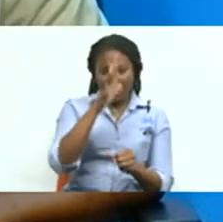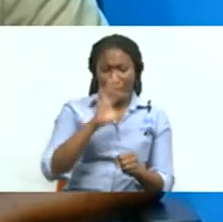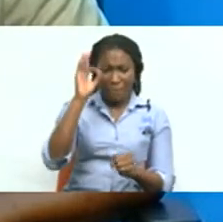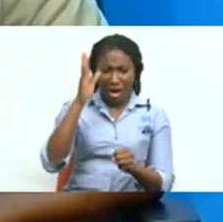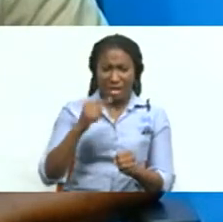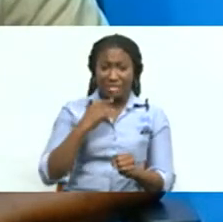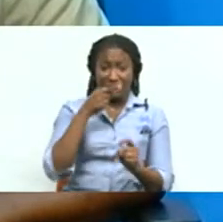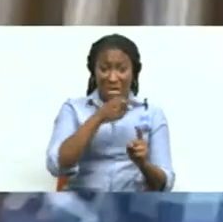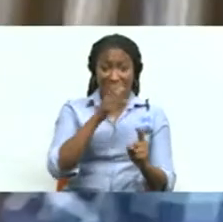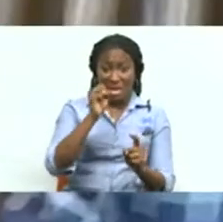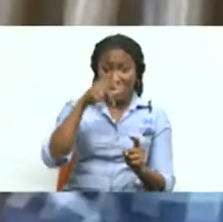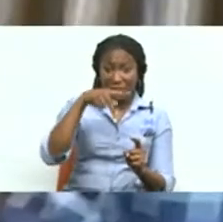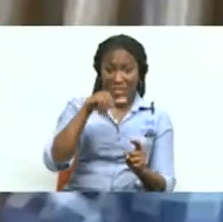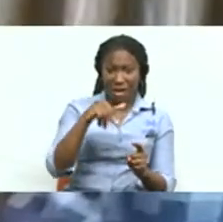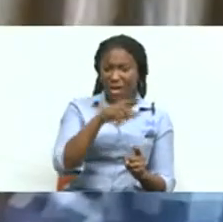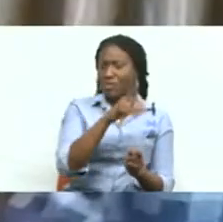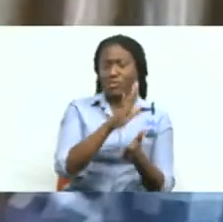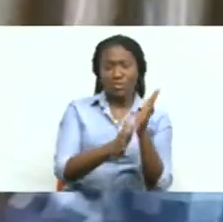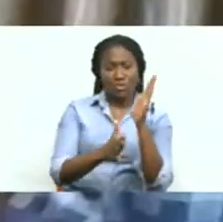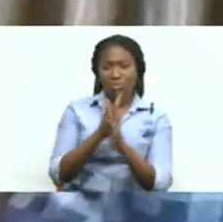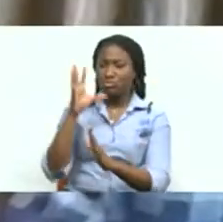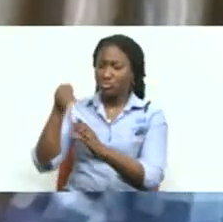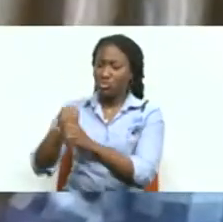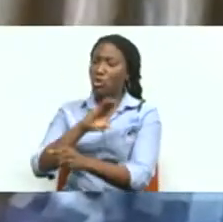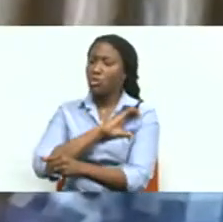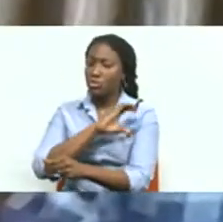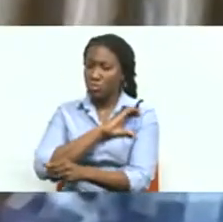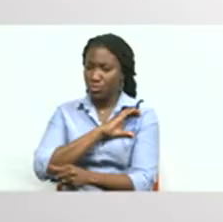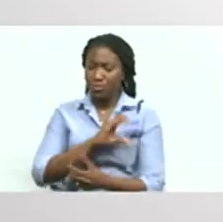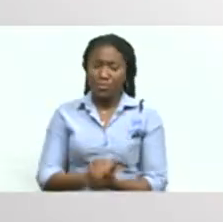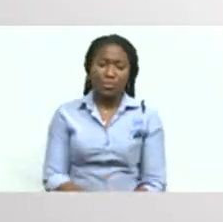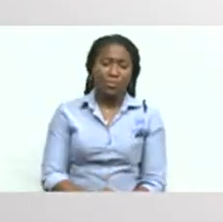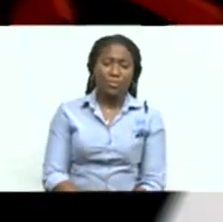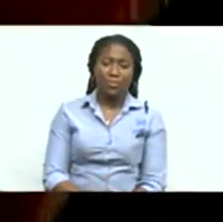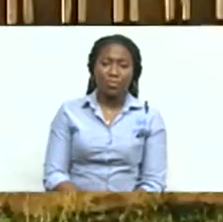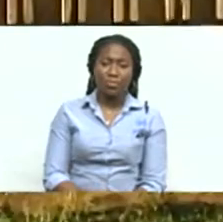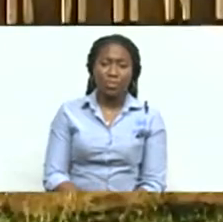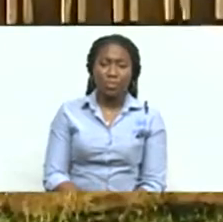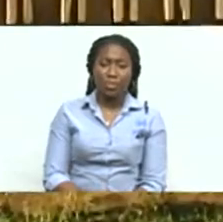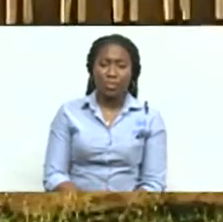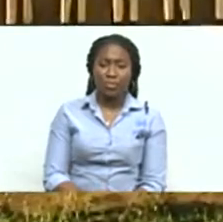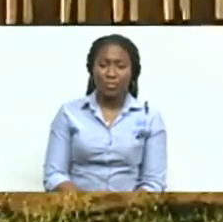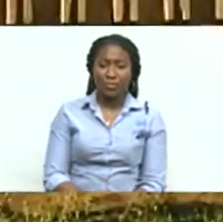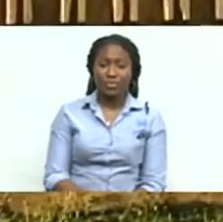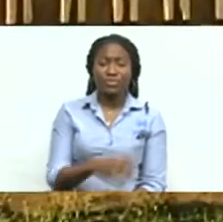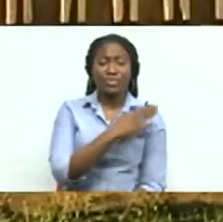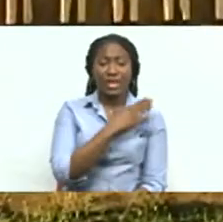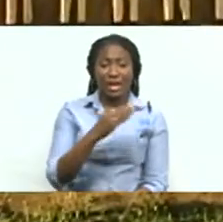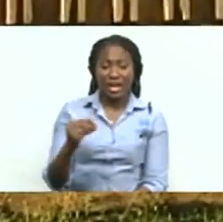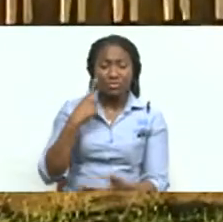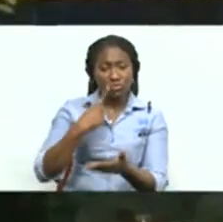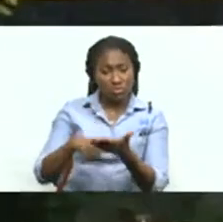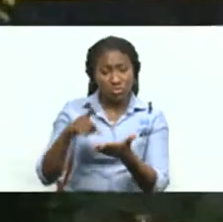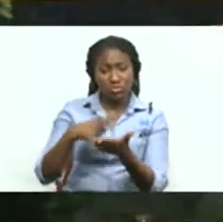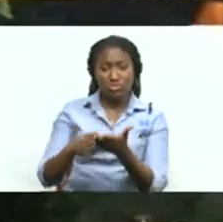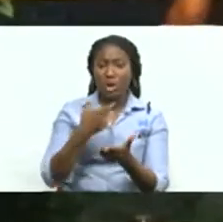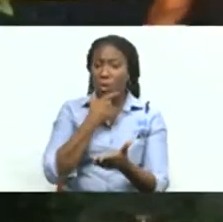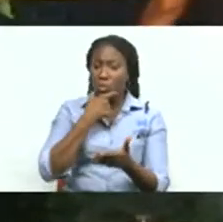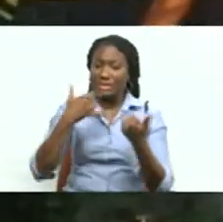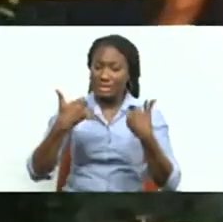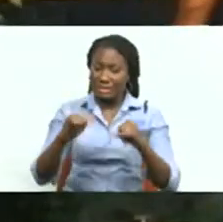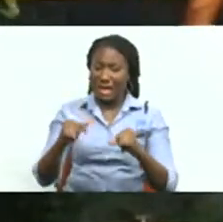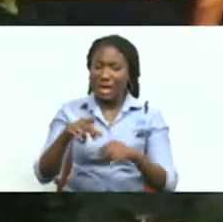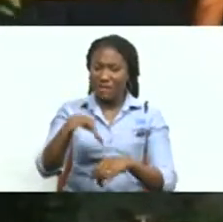Brown is no longer a special reserve police officer. DNA results are still pending on skeletal